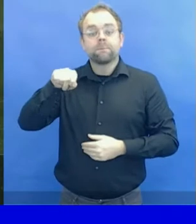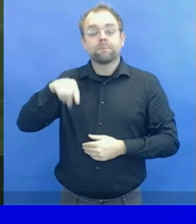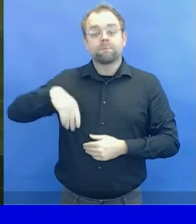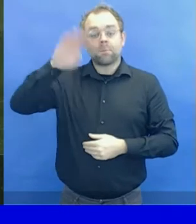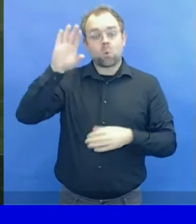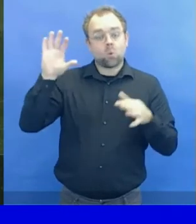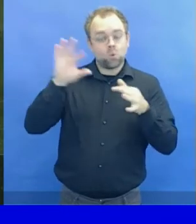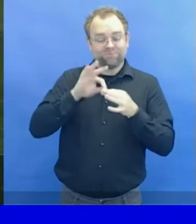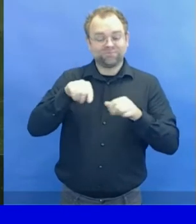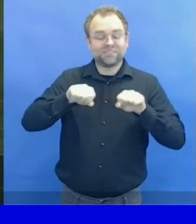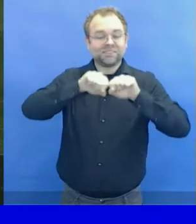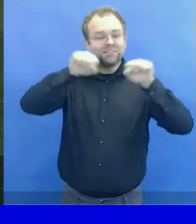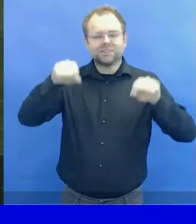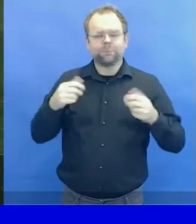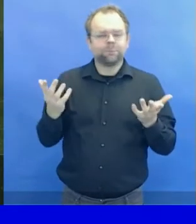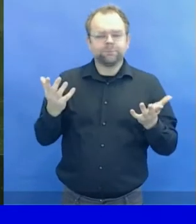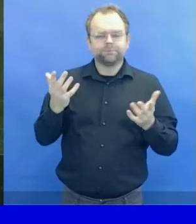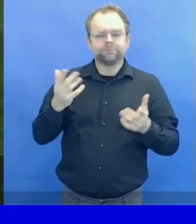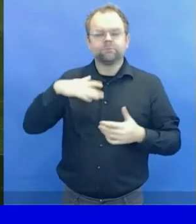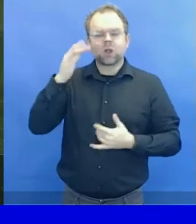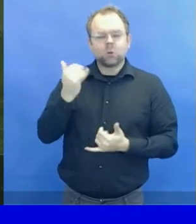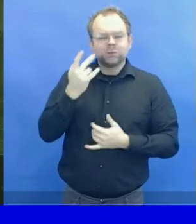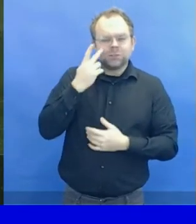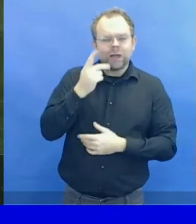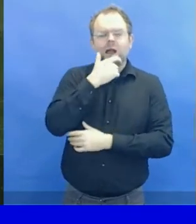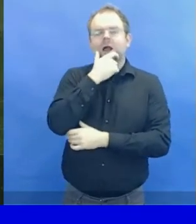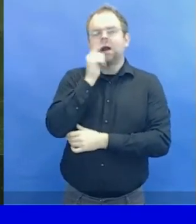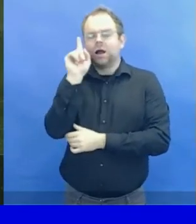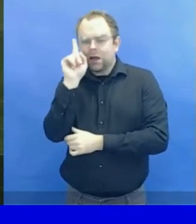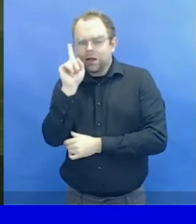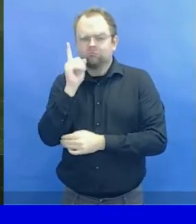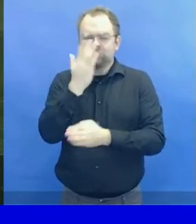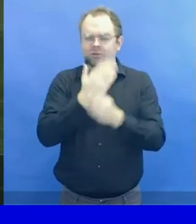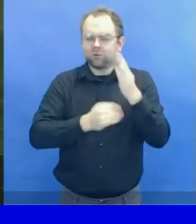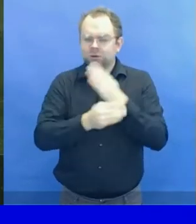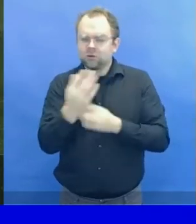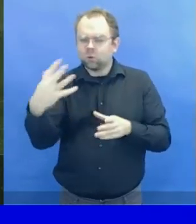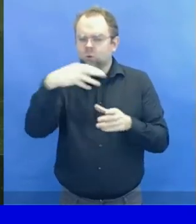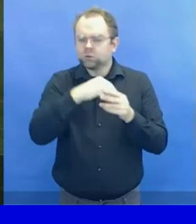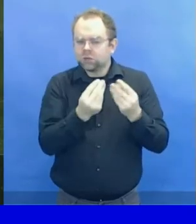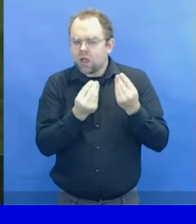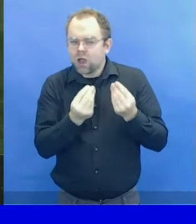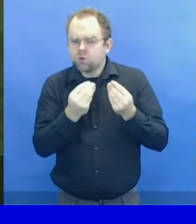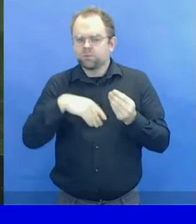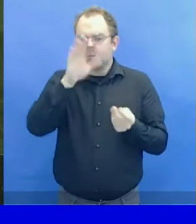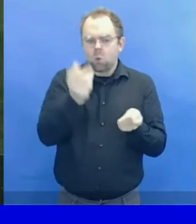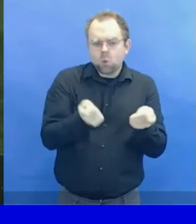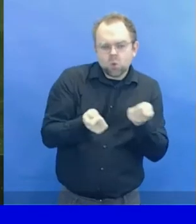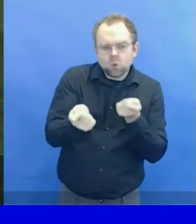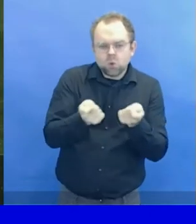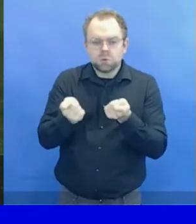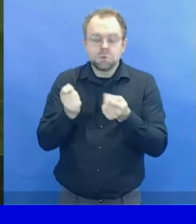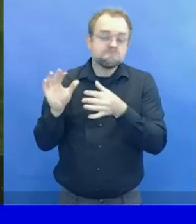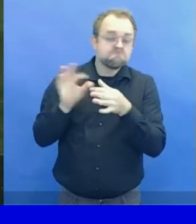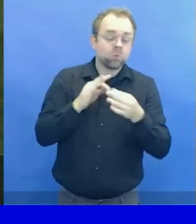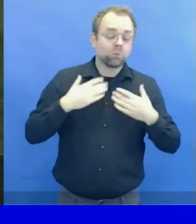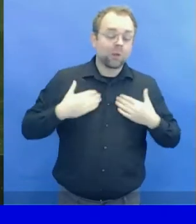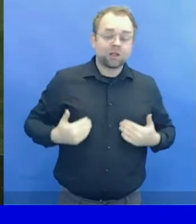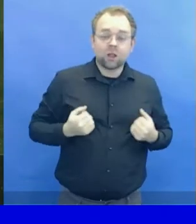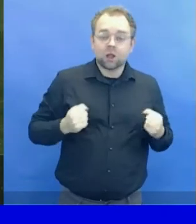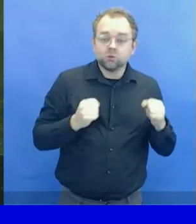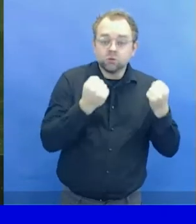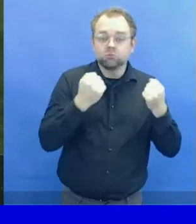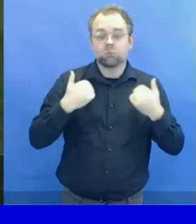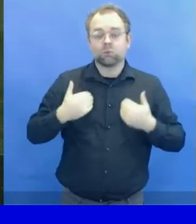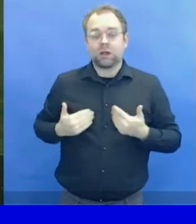demonstrates that the strategy has triggered action across the UN system. It has raised awareness and created a platform for